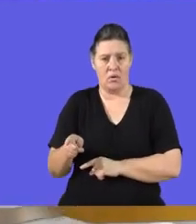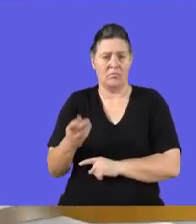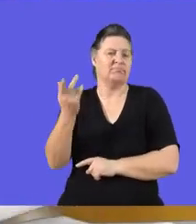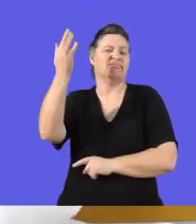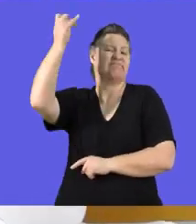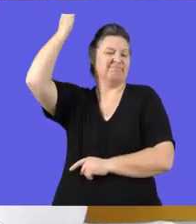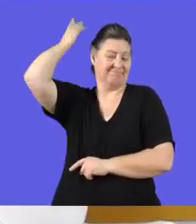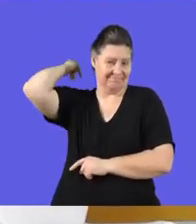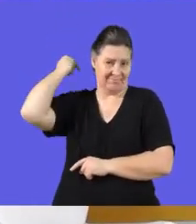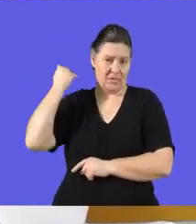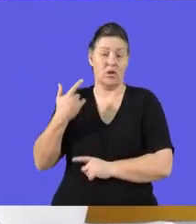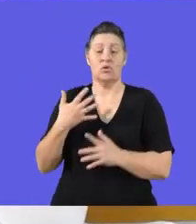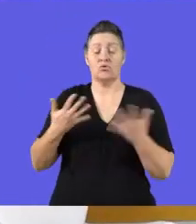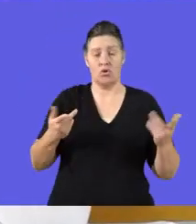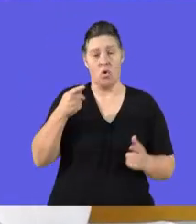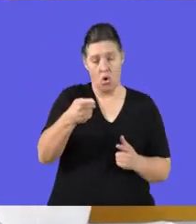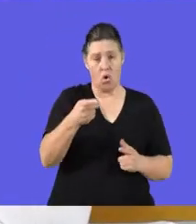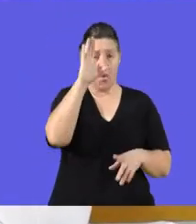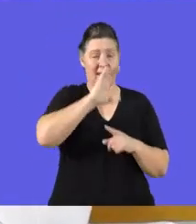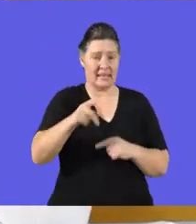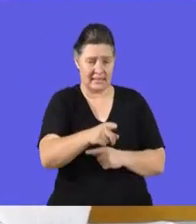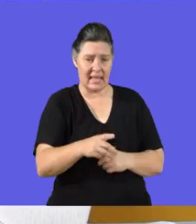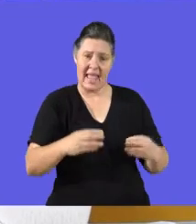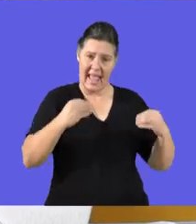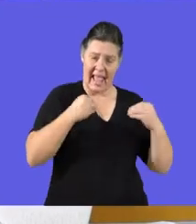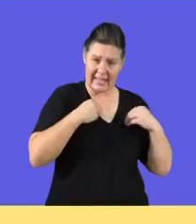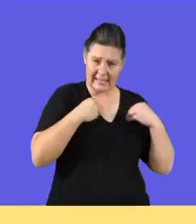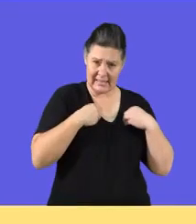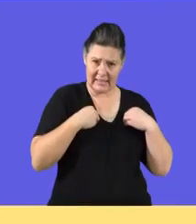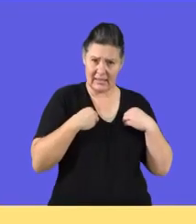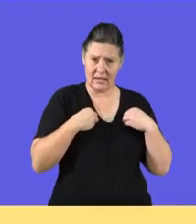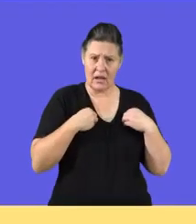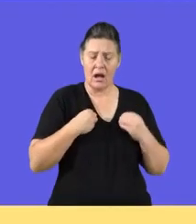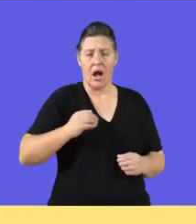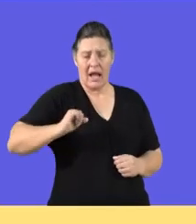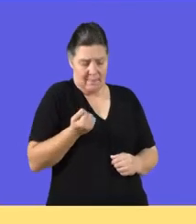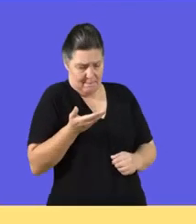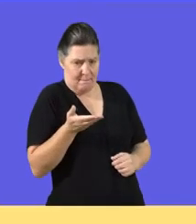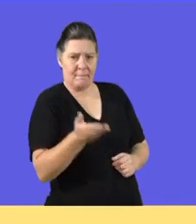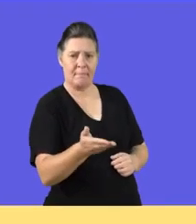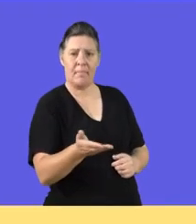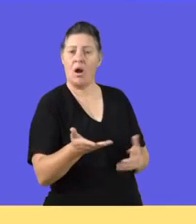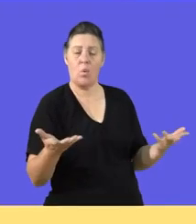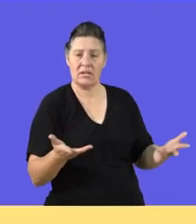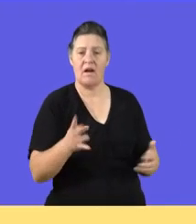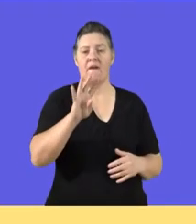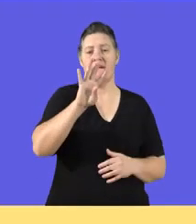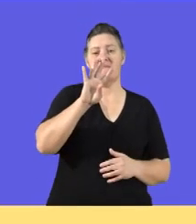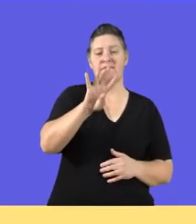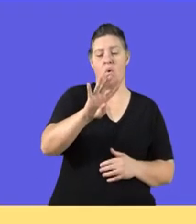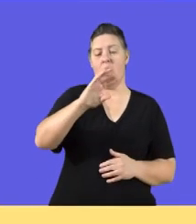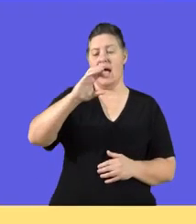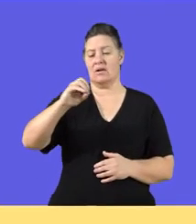back in the past. So, in this particular case, the assets must be kept at